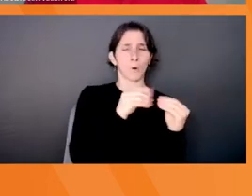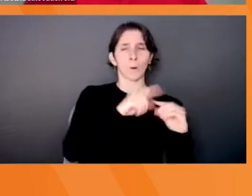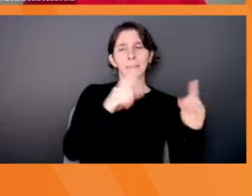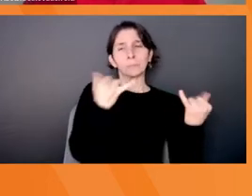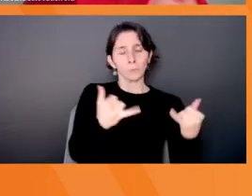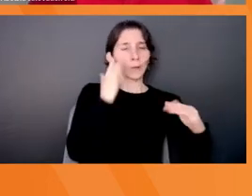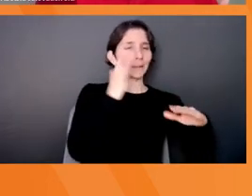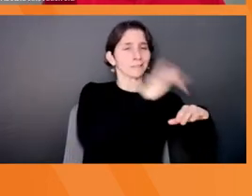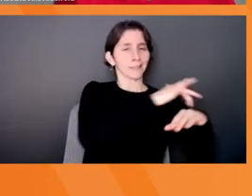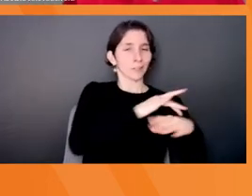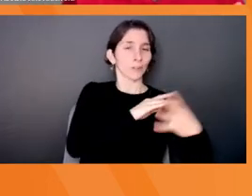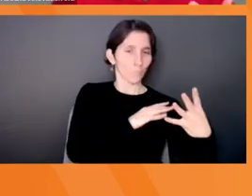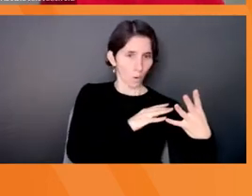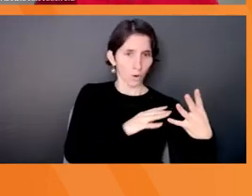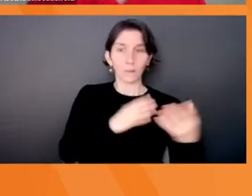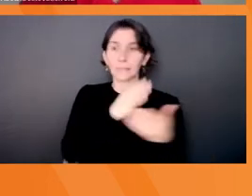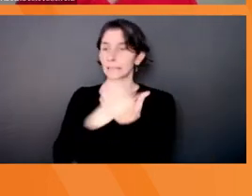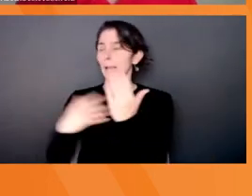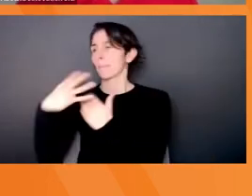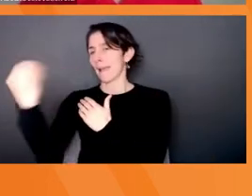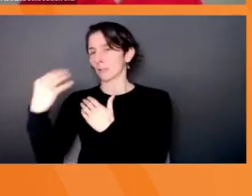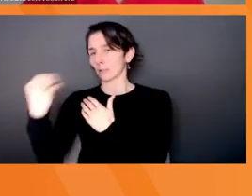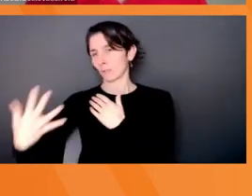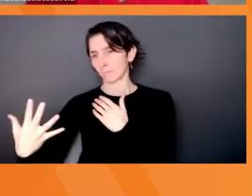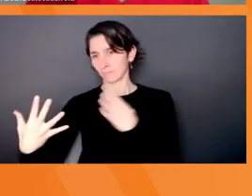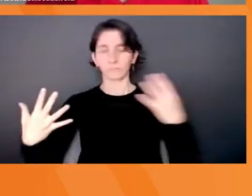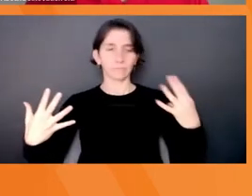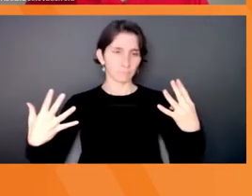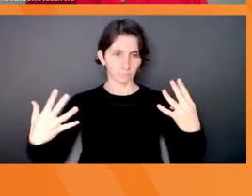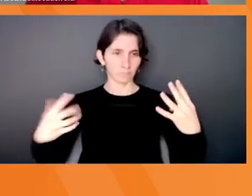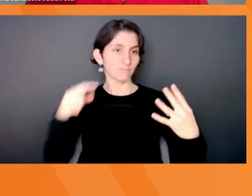external factors. So let's go through the internal factors first.